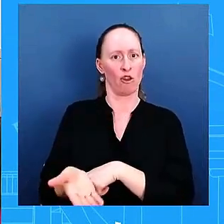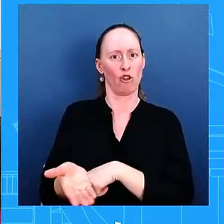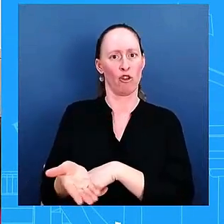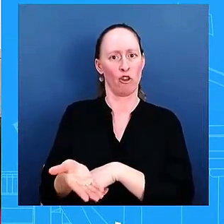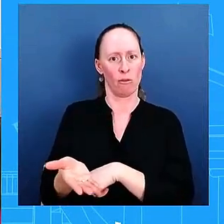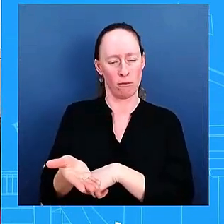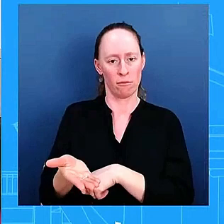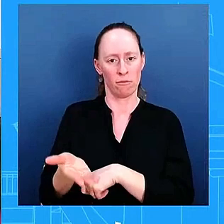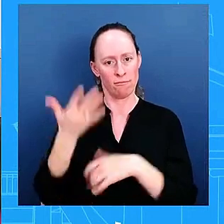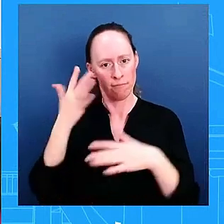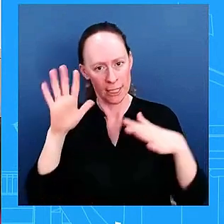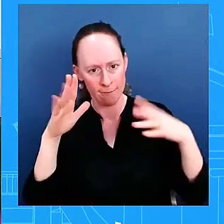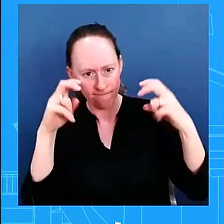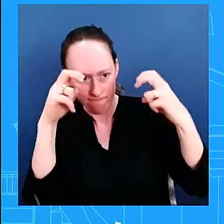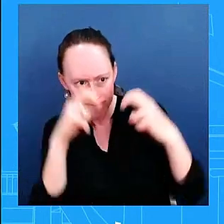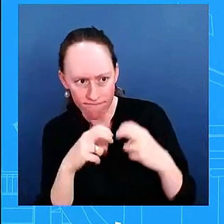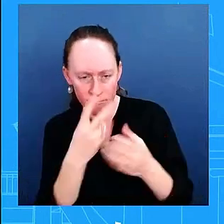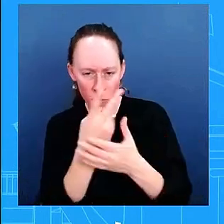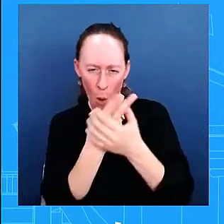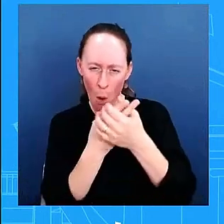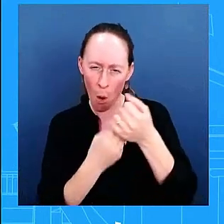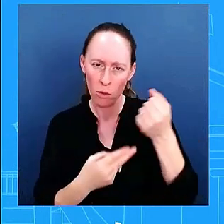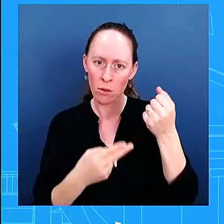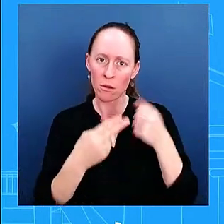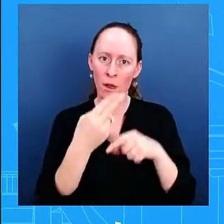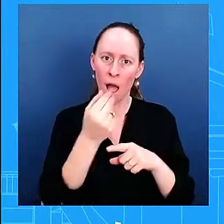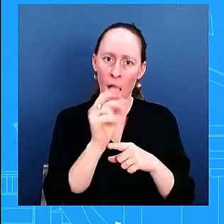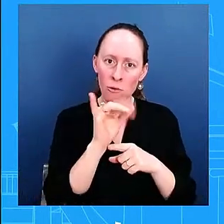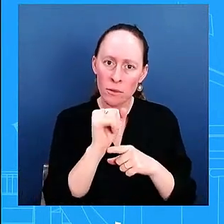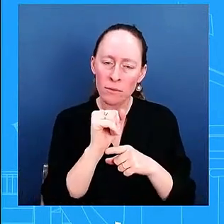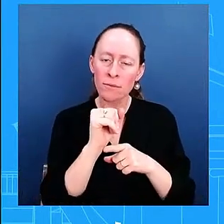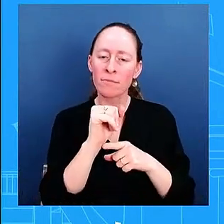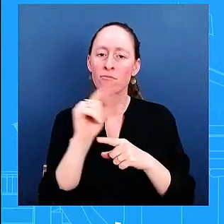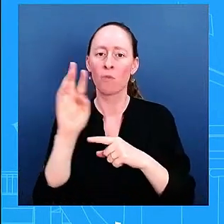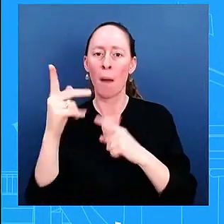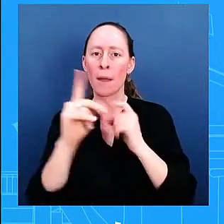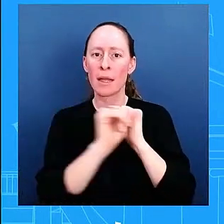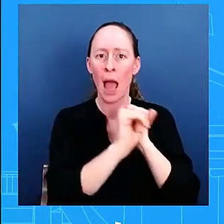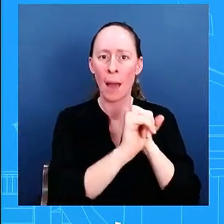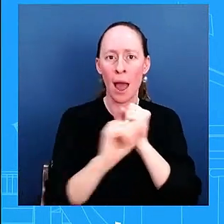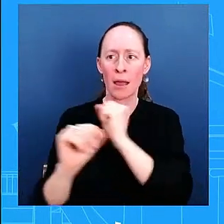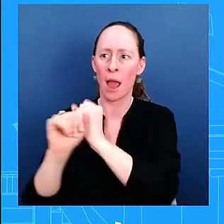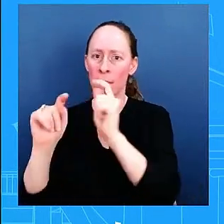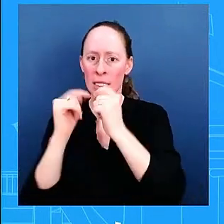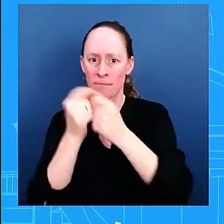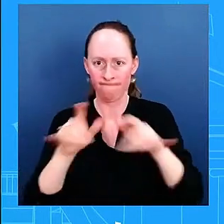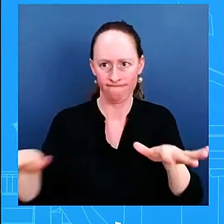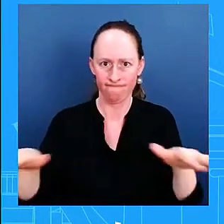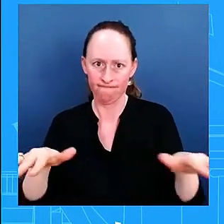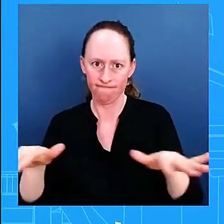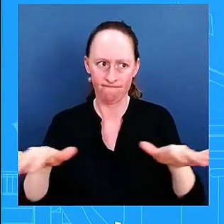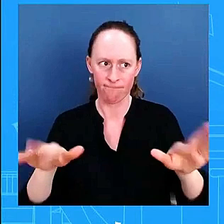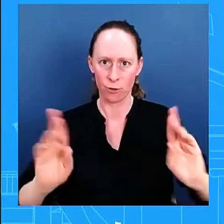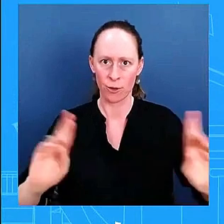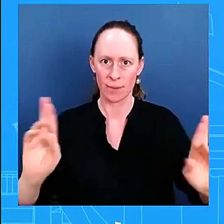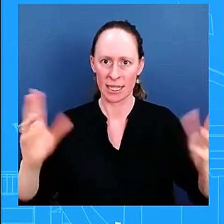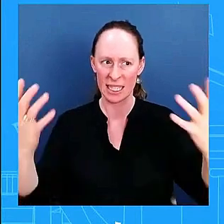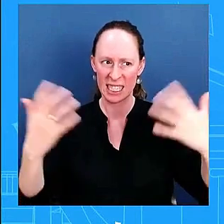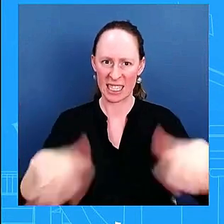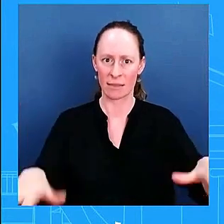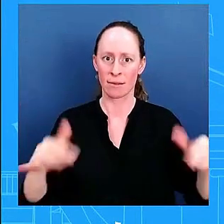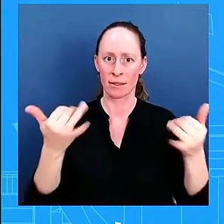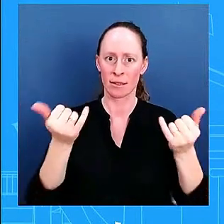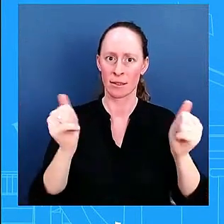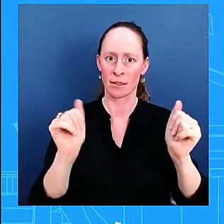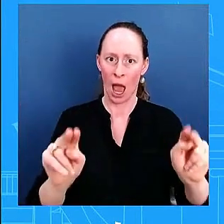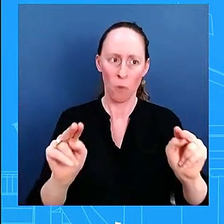are and getting ready to handle so i don't have any specifics for you at this time um i'm happy to get more information on where they are with that